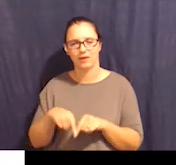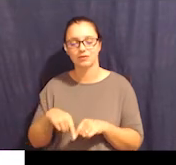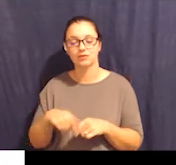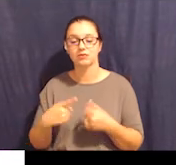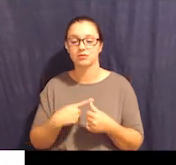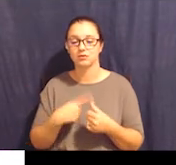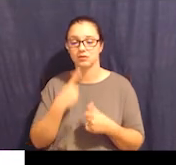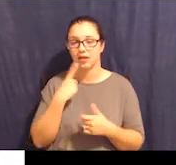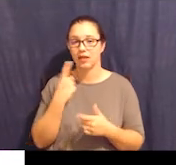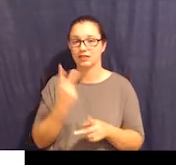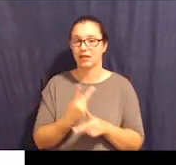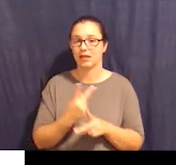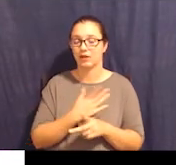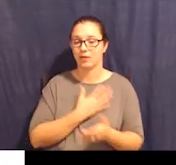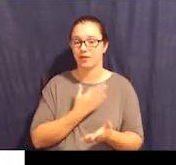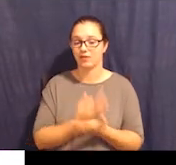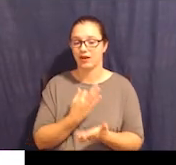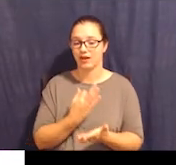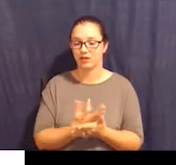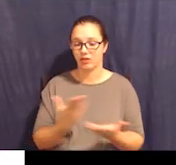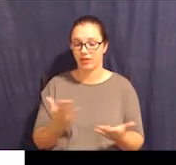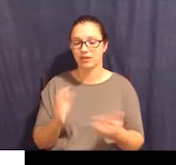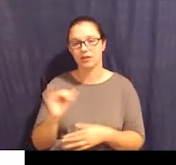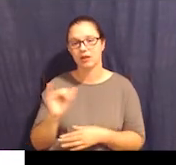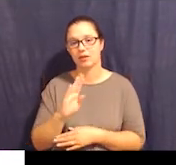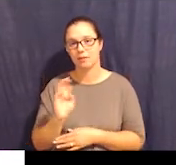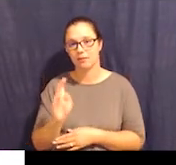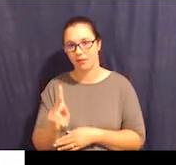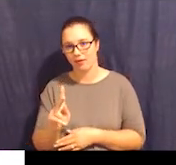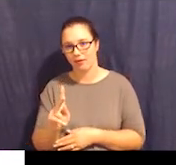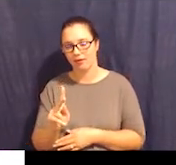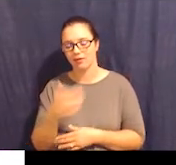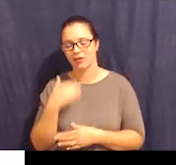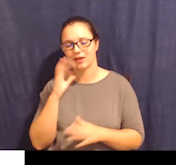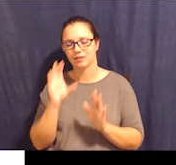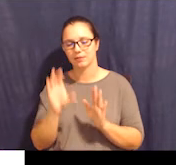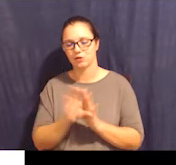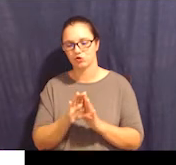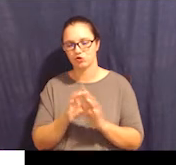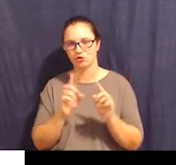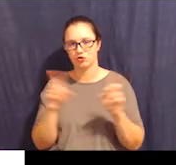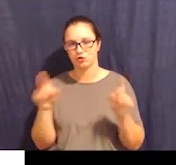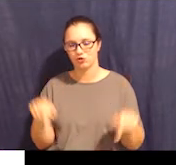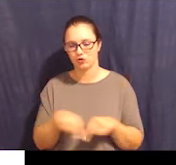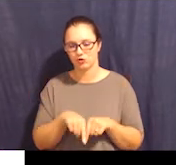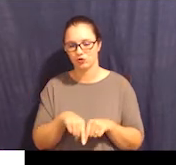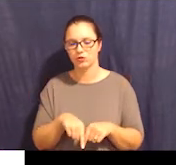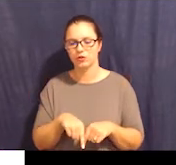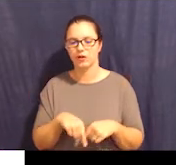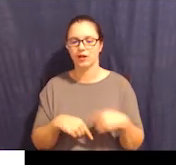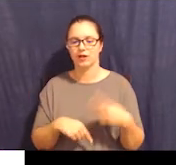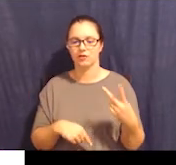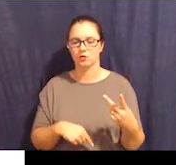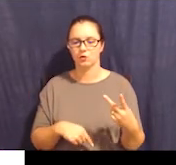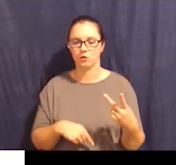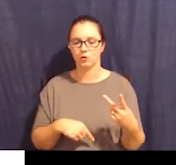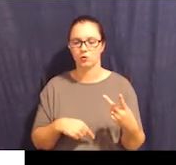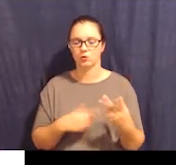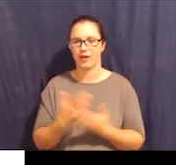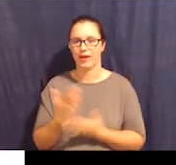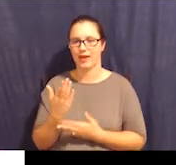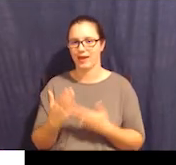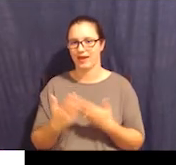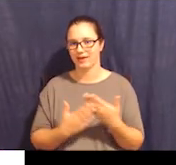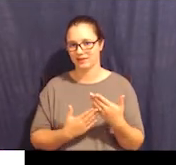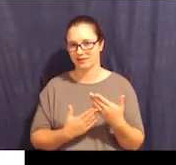and it has a picture of two manicured hands looking at a phone,